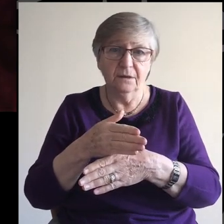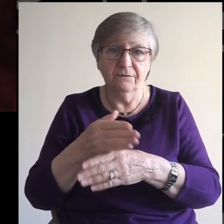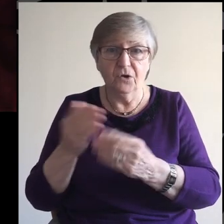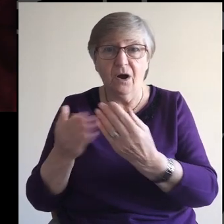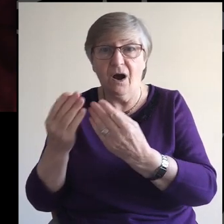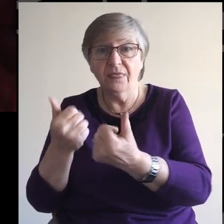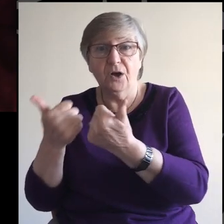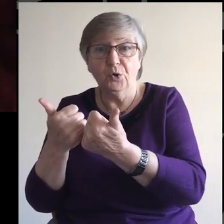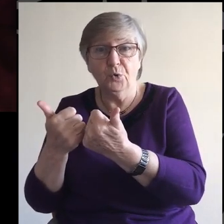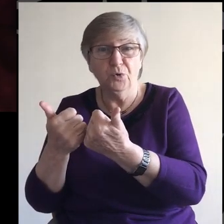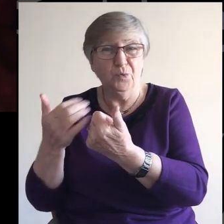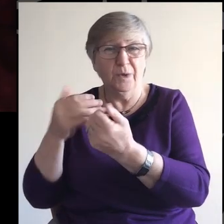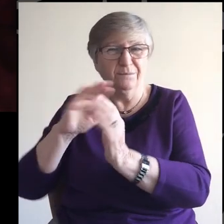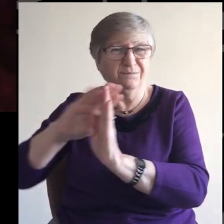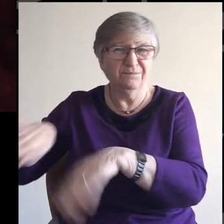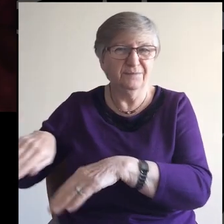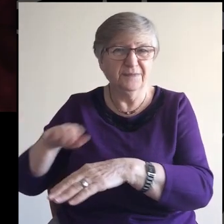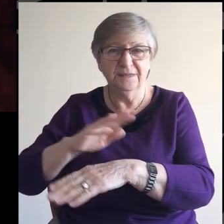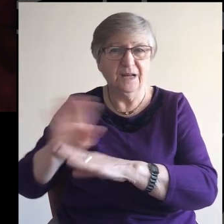omitted.